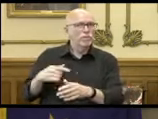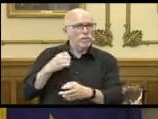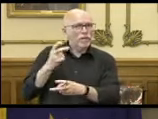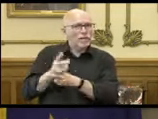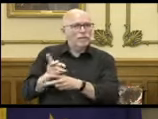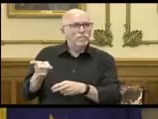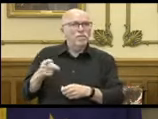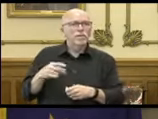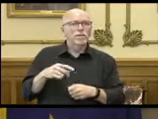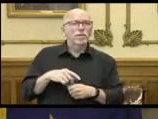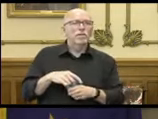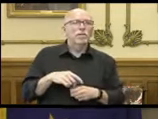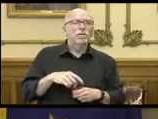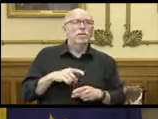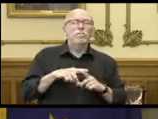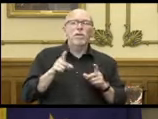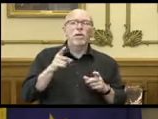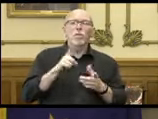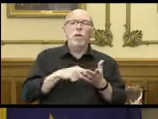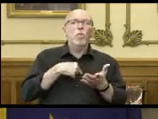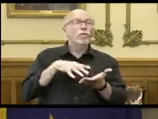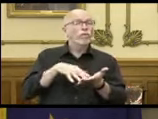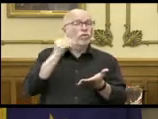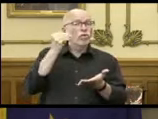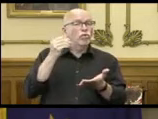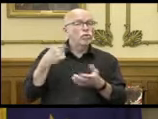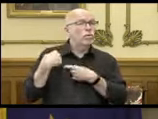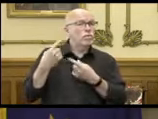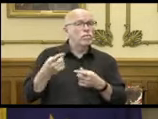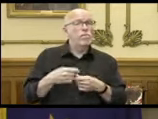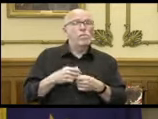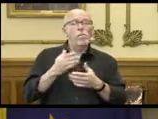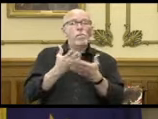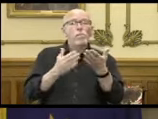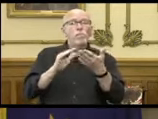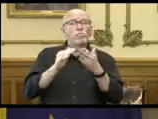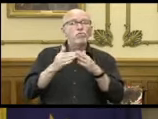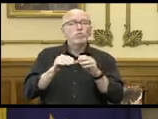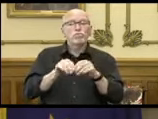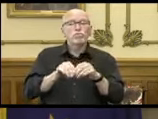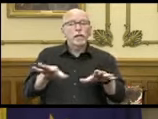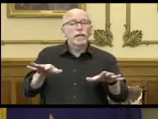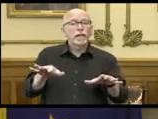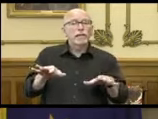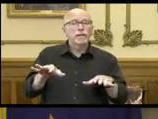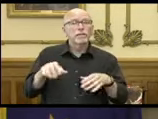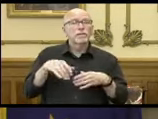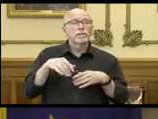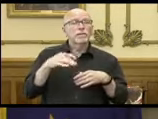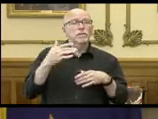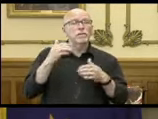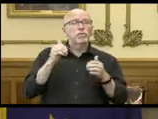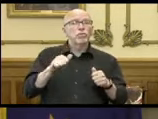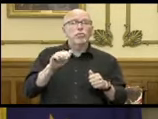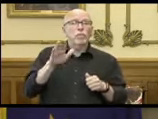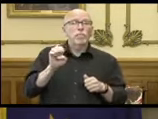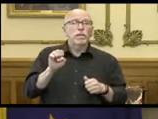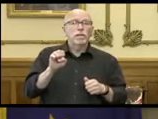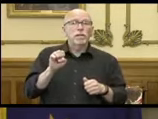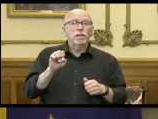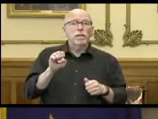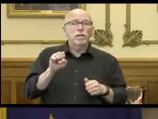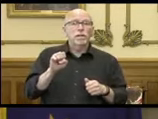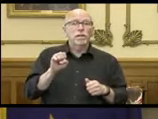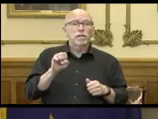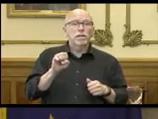chart here. But what we've learned is the community spread can be at one